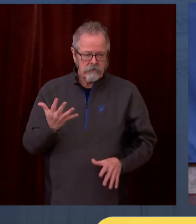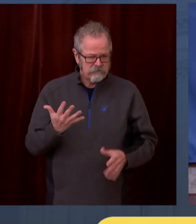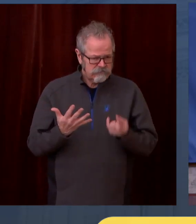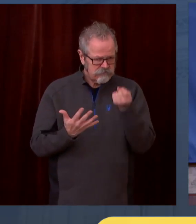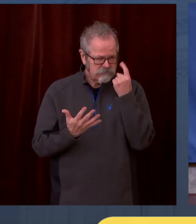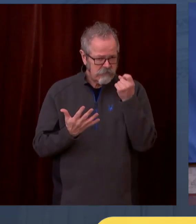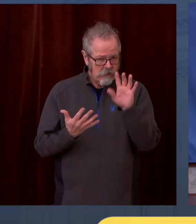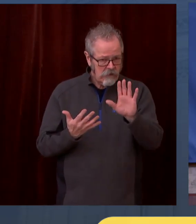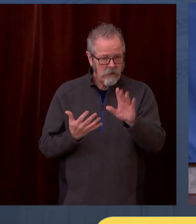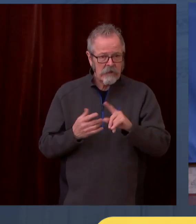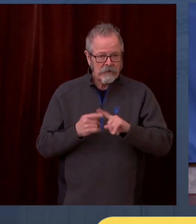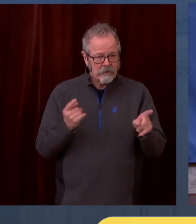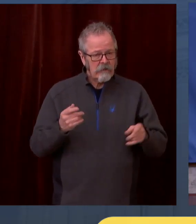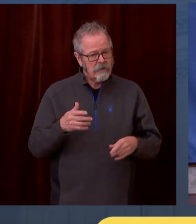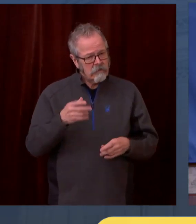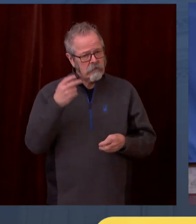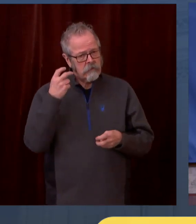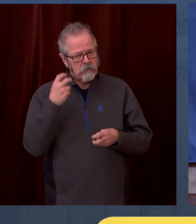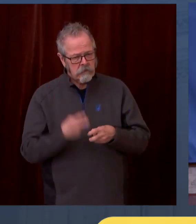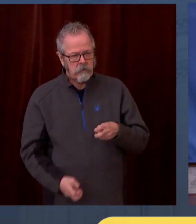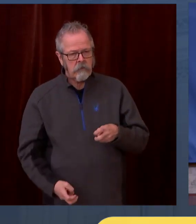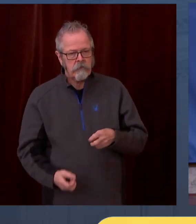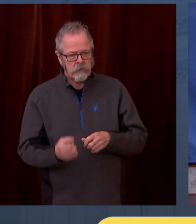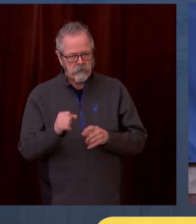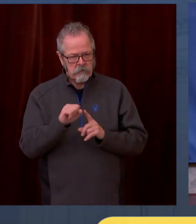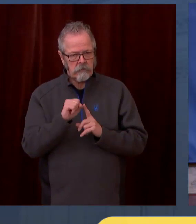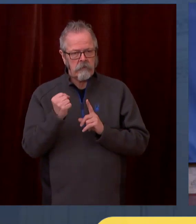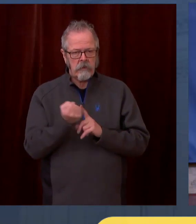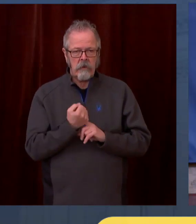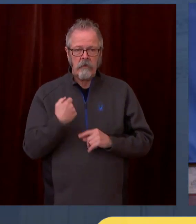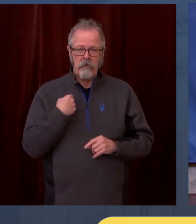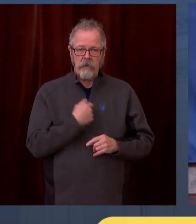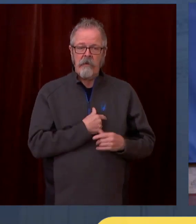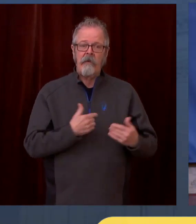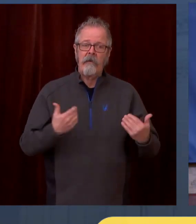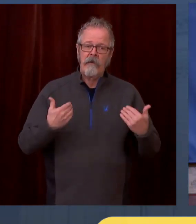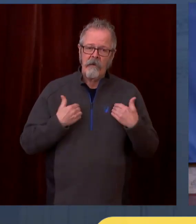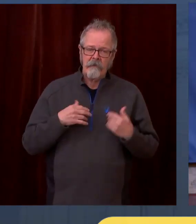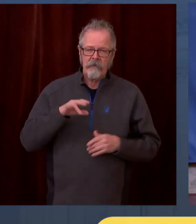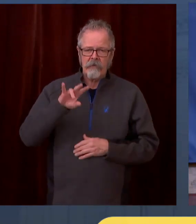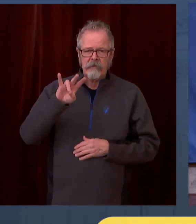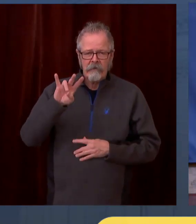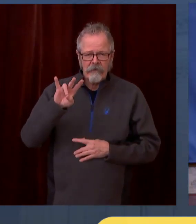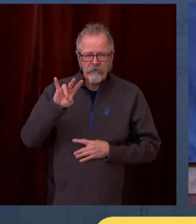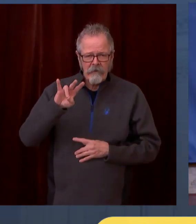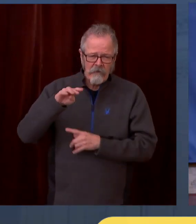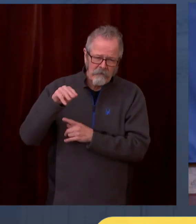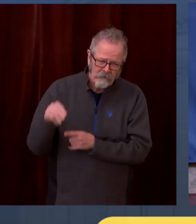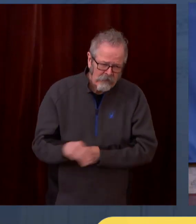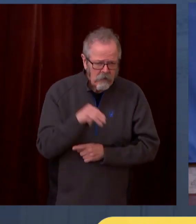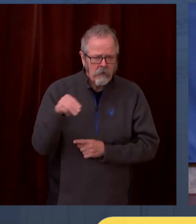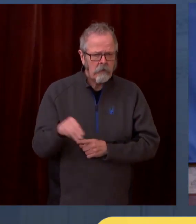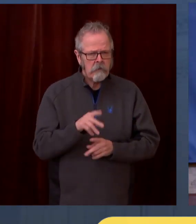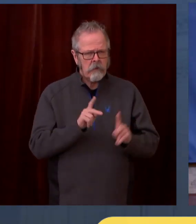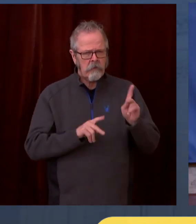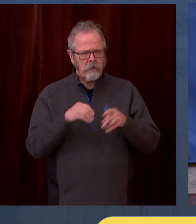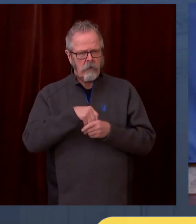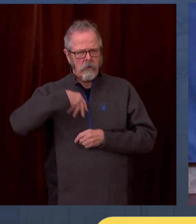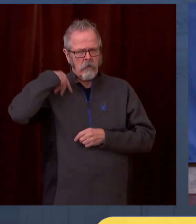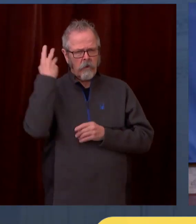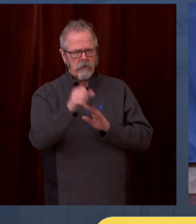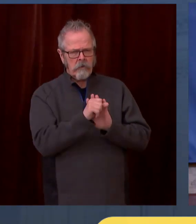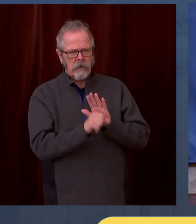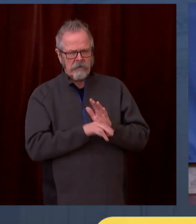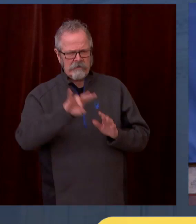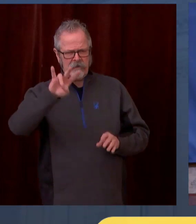Washingtonians, probably who five and a half million of them could be eligible due to age, and